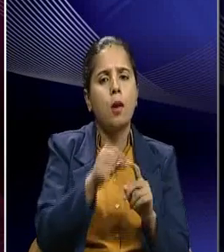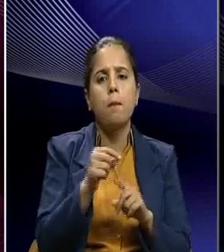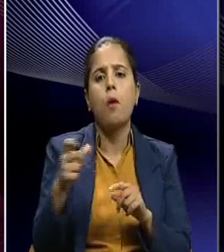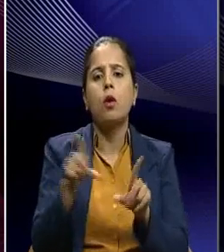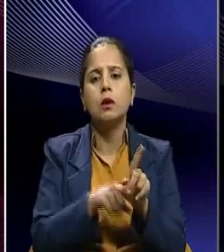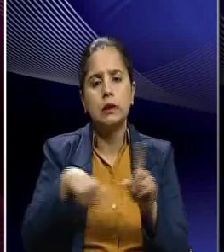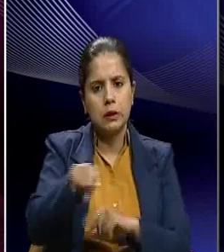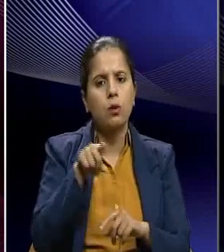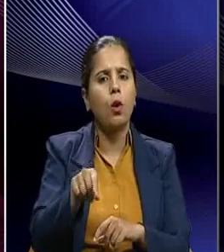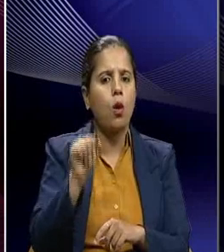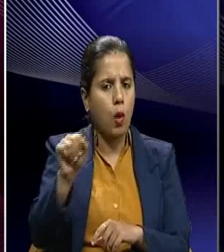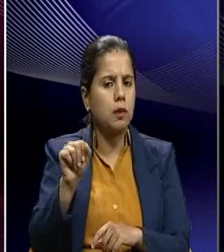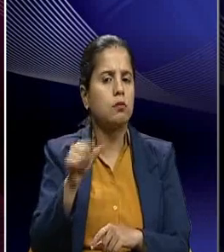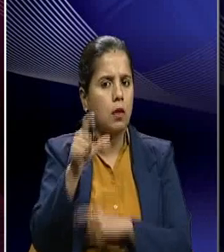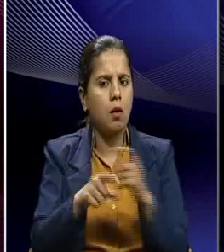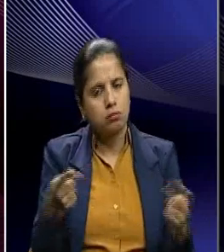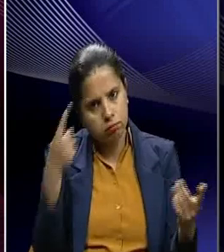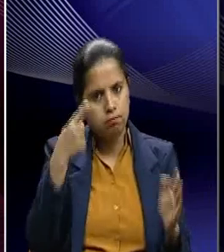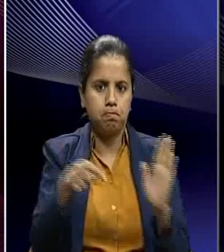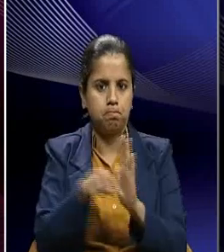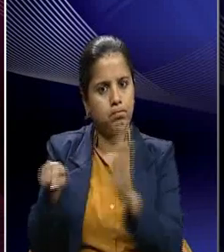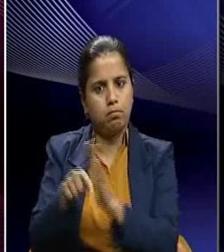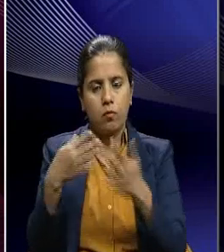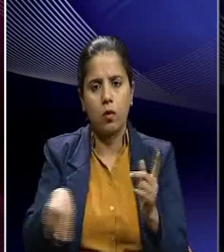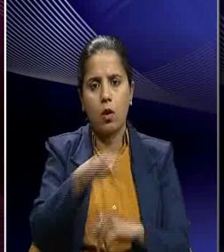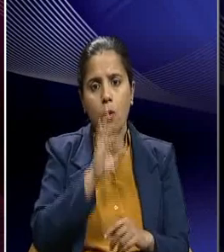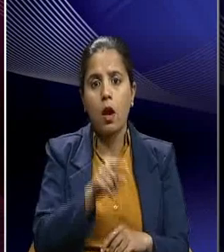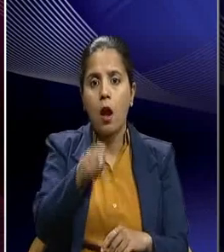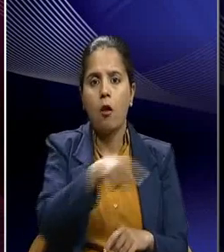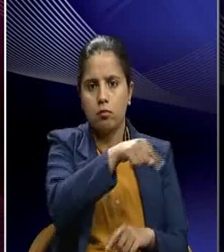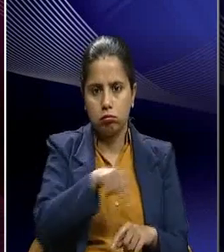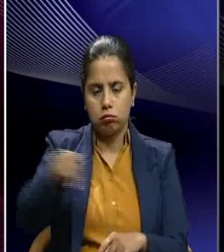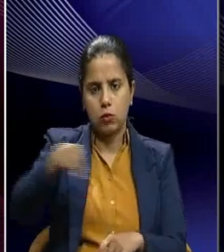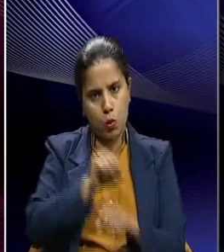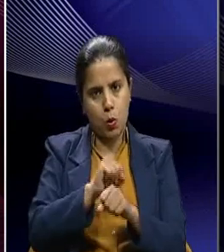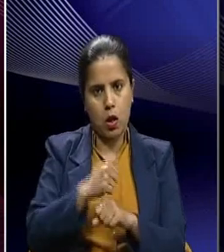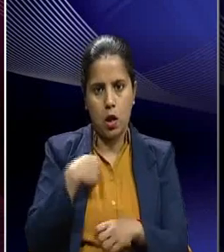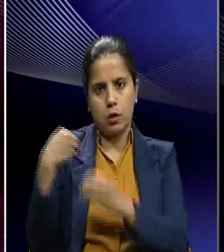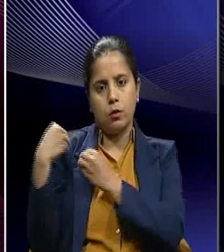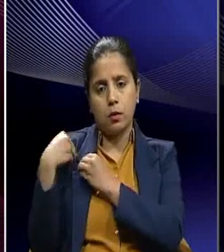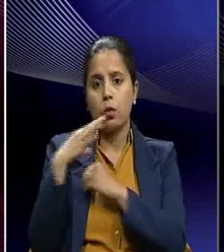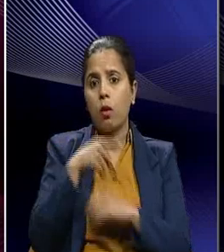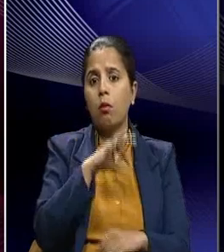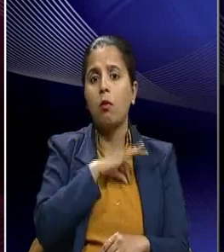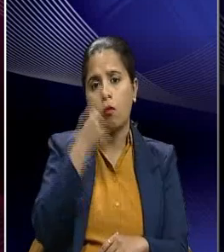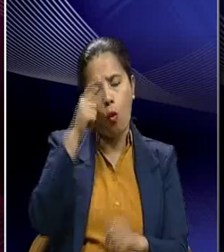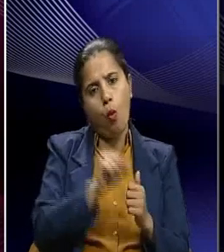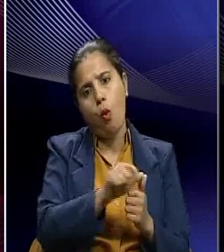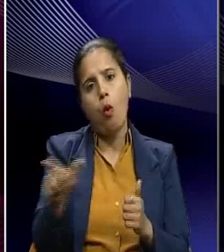Paulson limited which was a company which was interested with this kind of a task. And this arrangement was profitable for